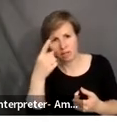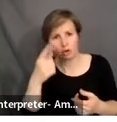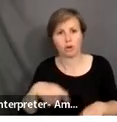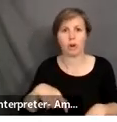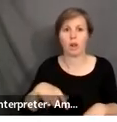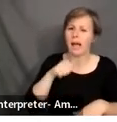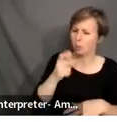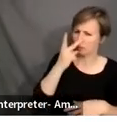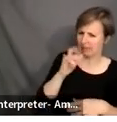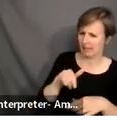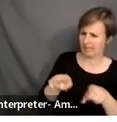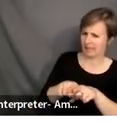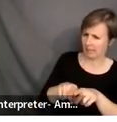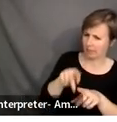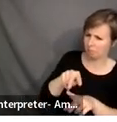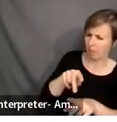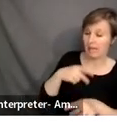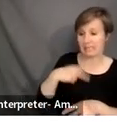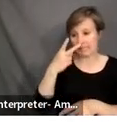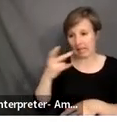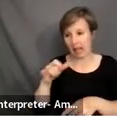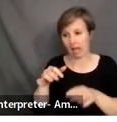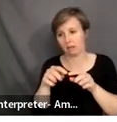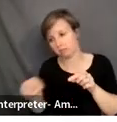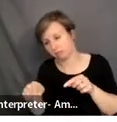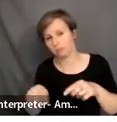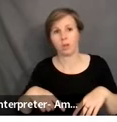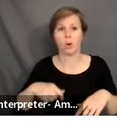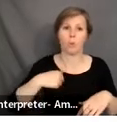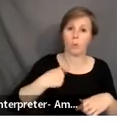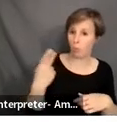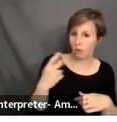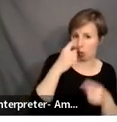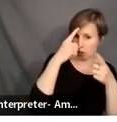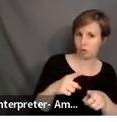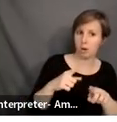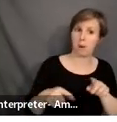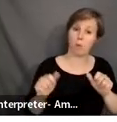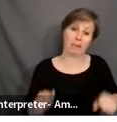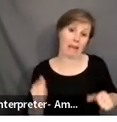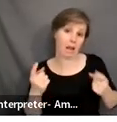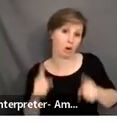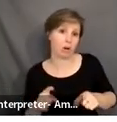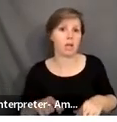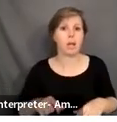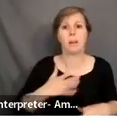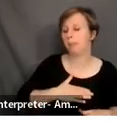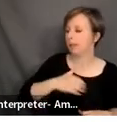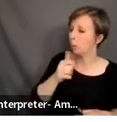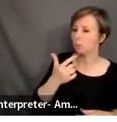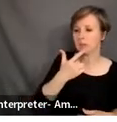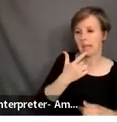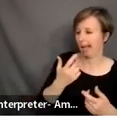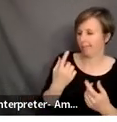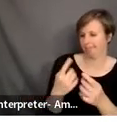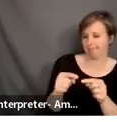blank. We don't agree on this, but we can agree on that. The last one, please do not say blank in my presence. And